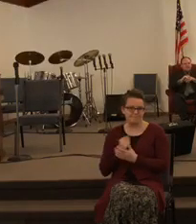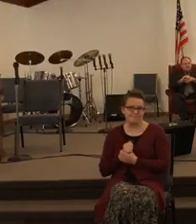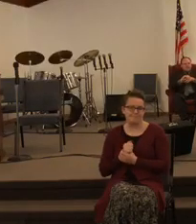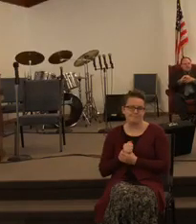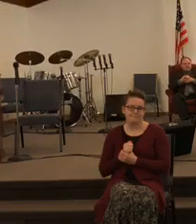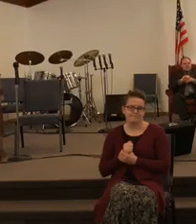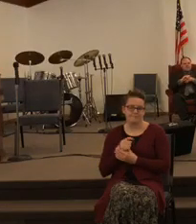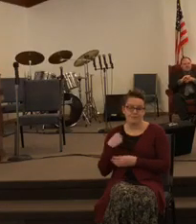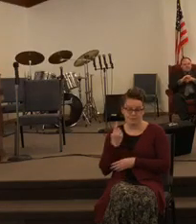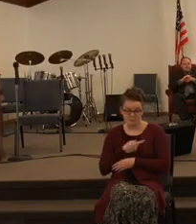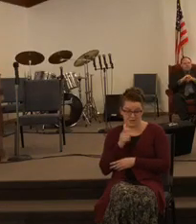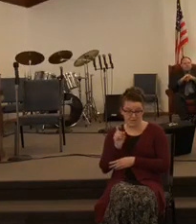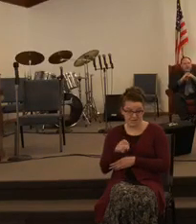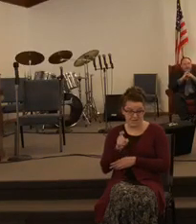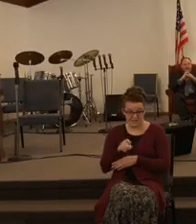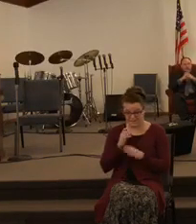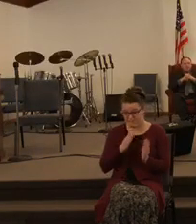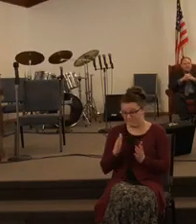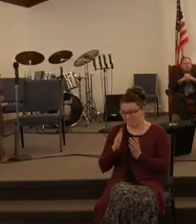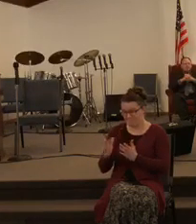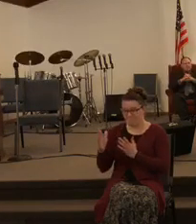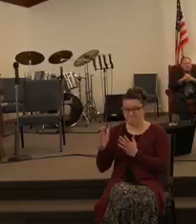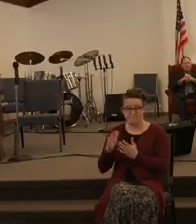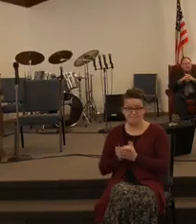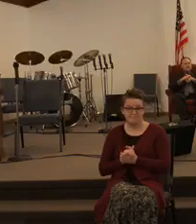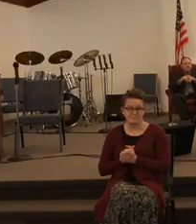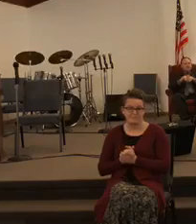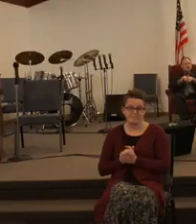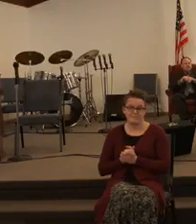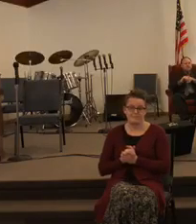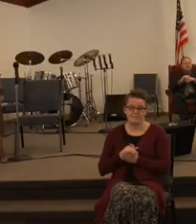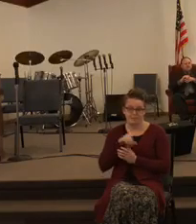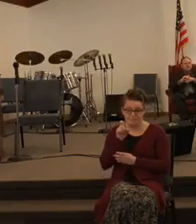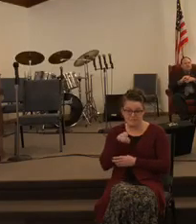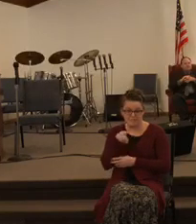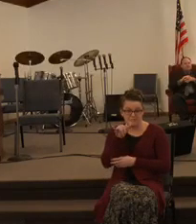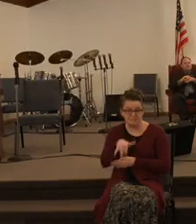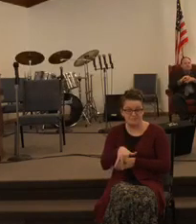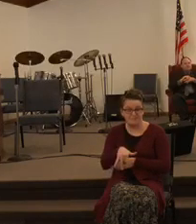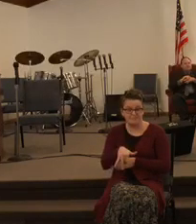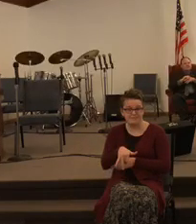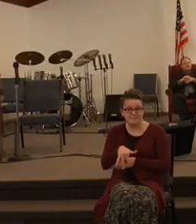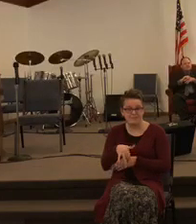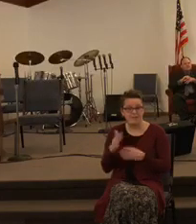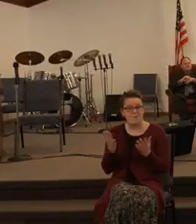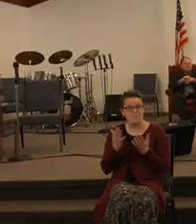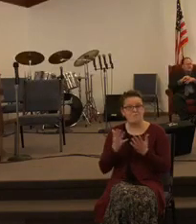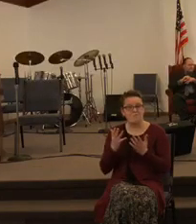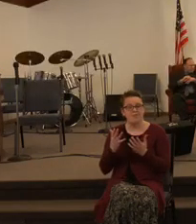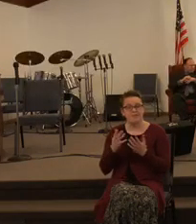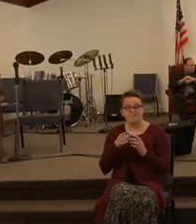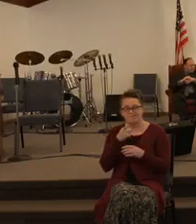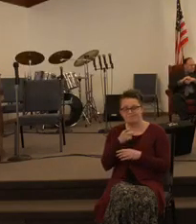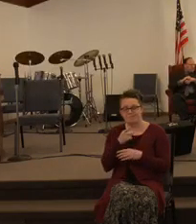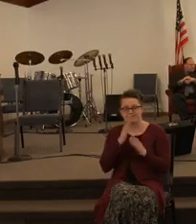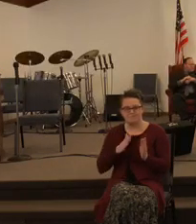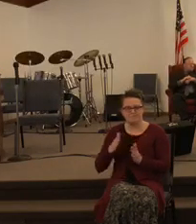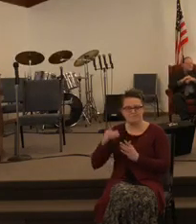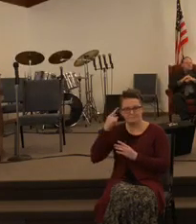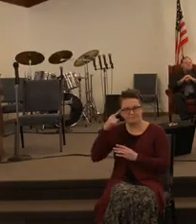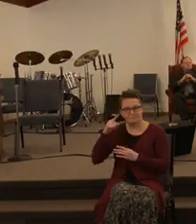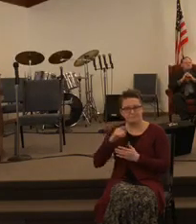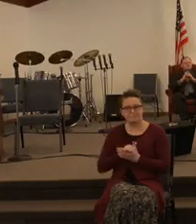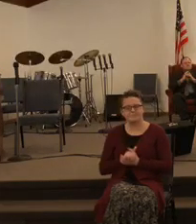we've got to make preparation and the question is this what are we preparing for